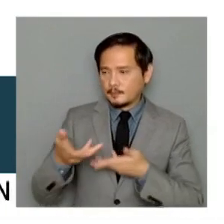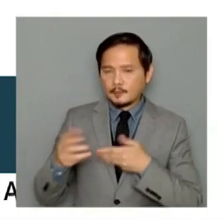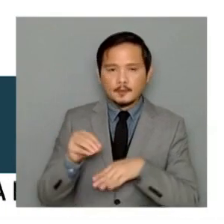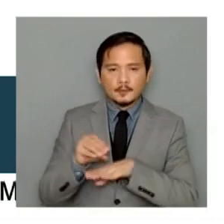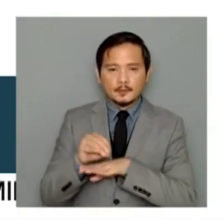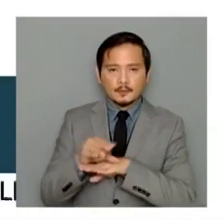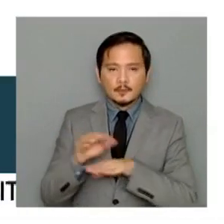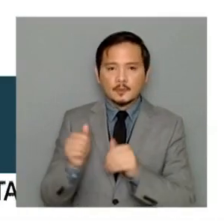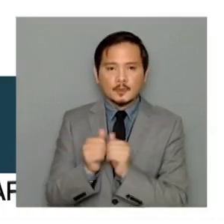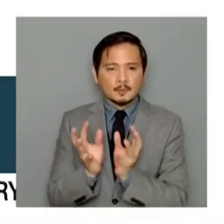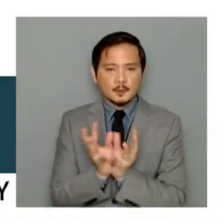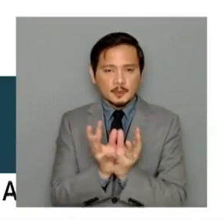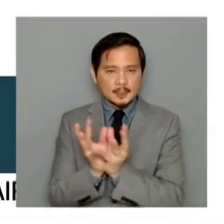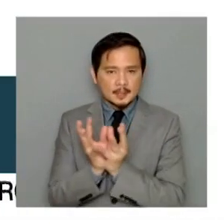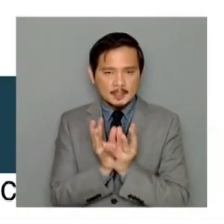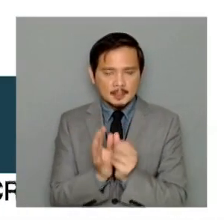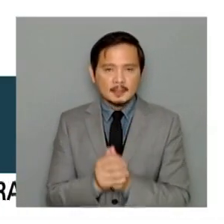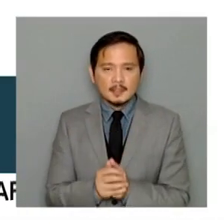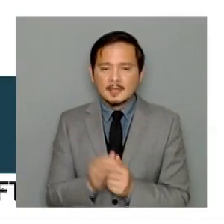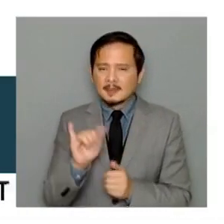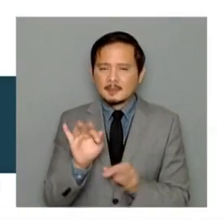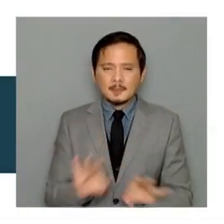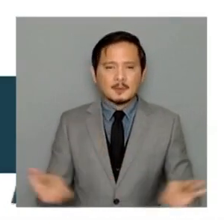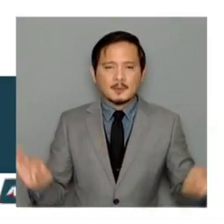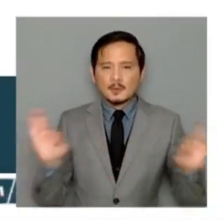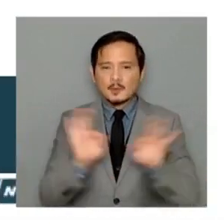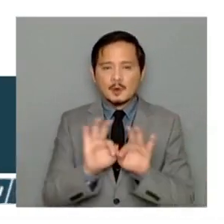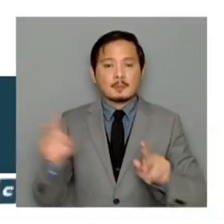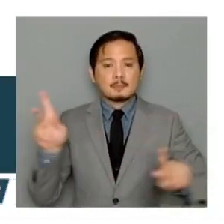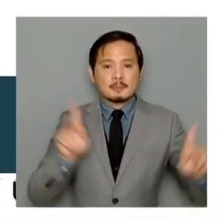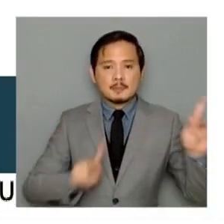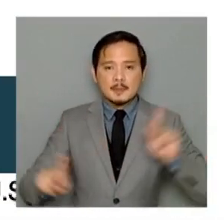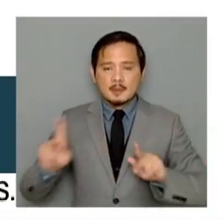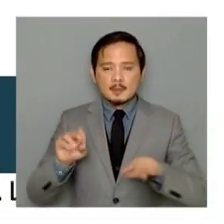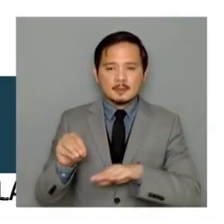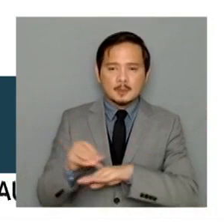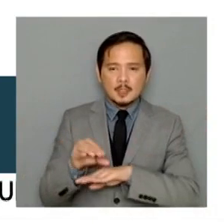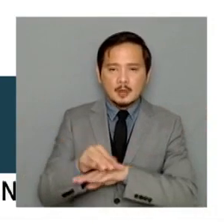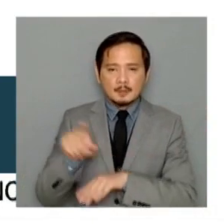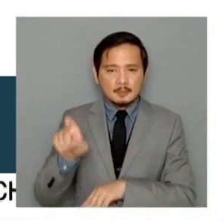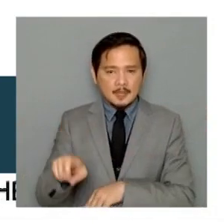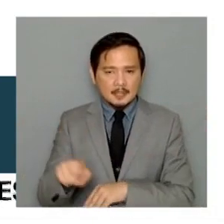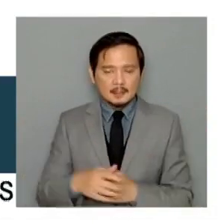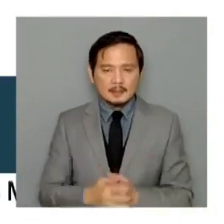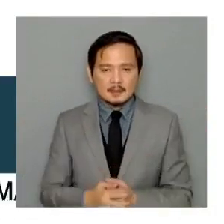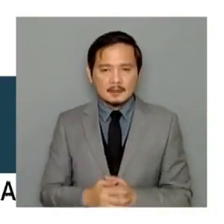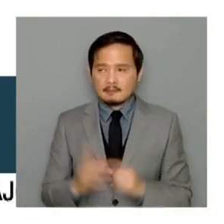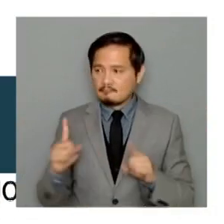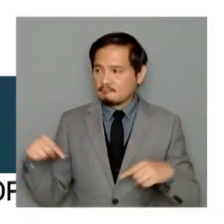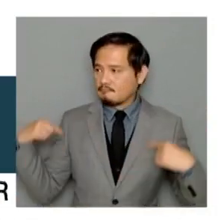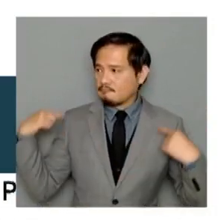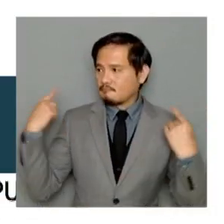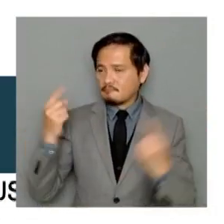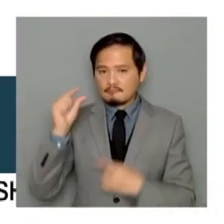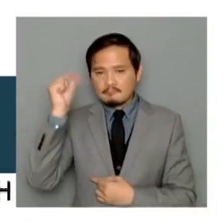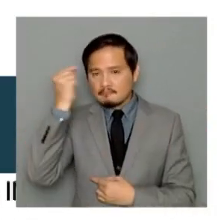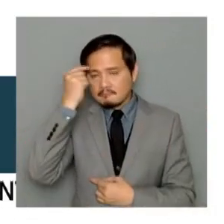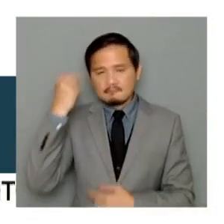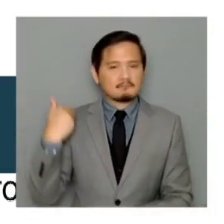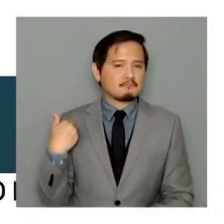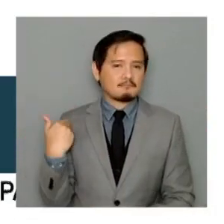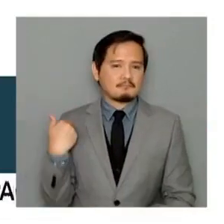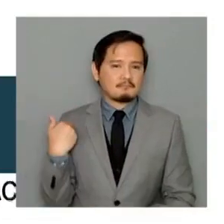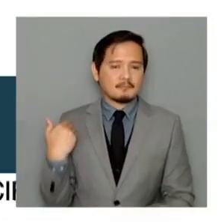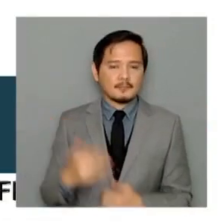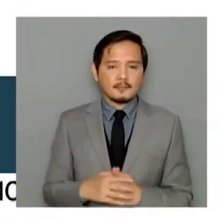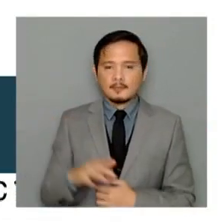the key, people's consultations. And that's what the government has not been doing. You know, it's not only